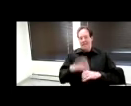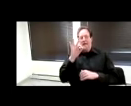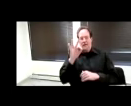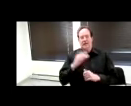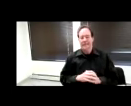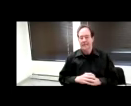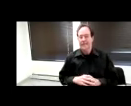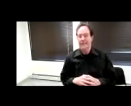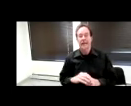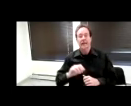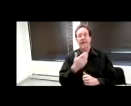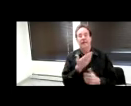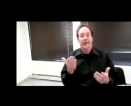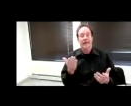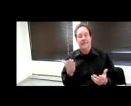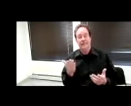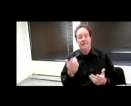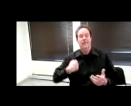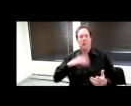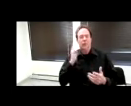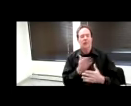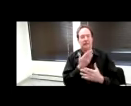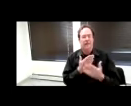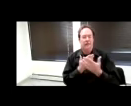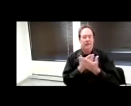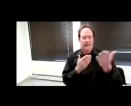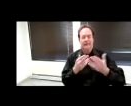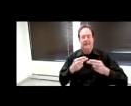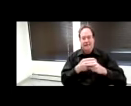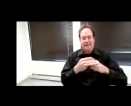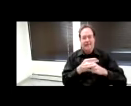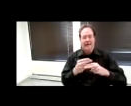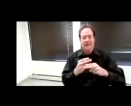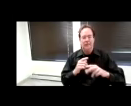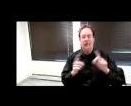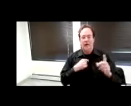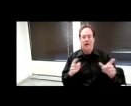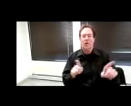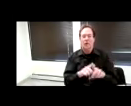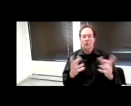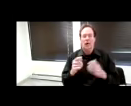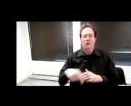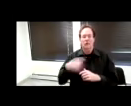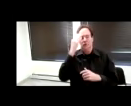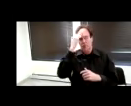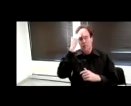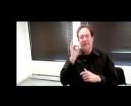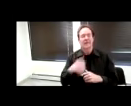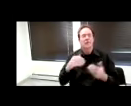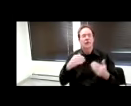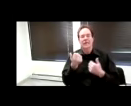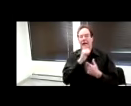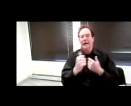The other thing is, we will share these slides, but I also want you to know that if you do have any questions